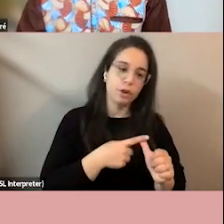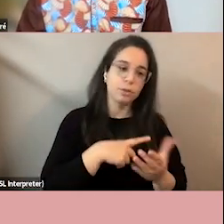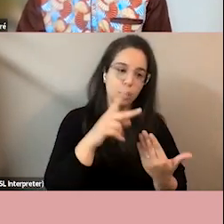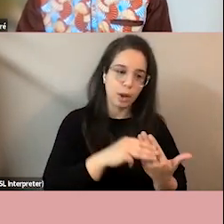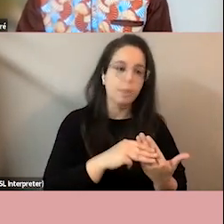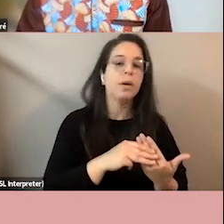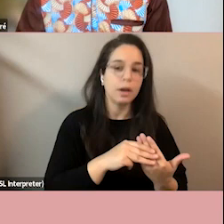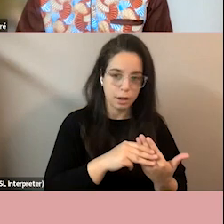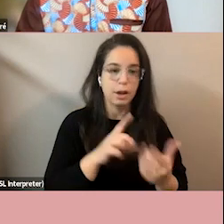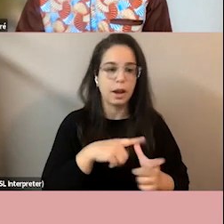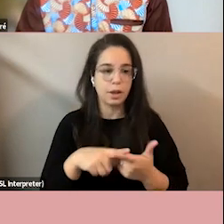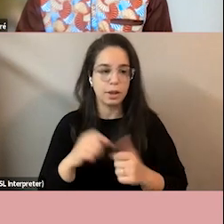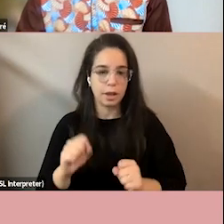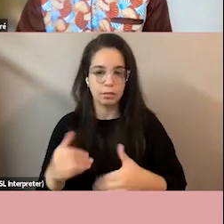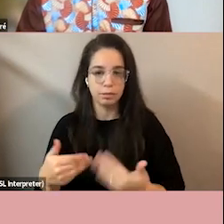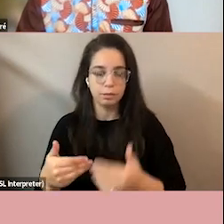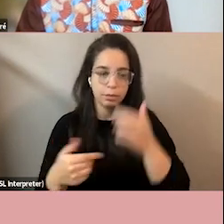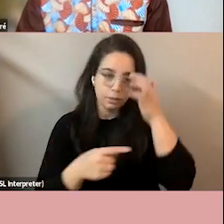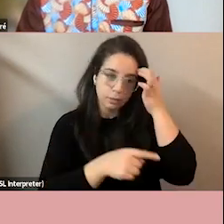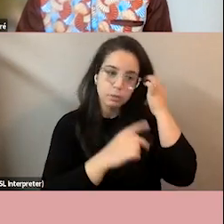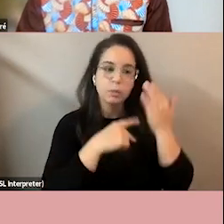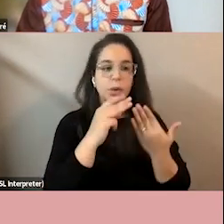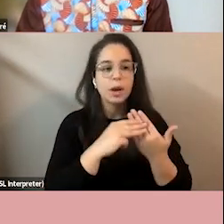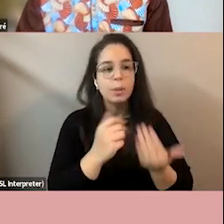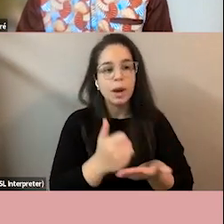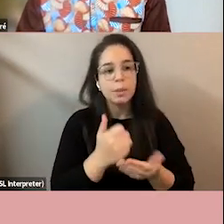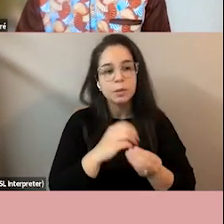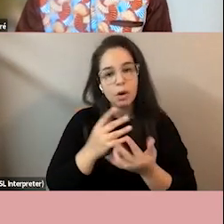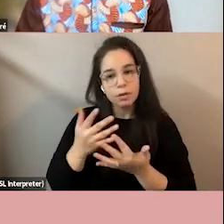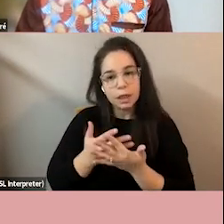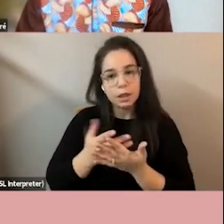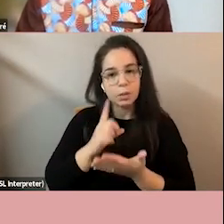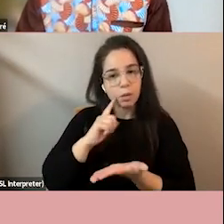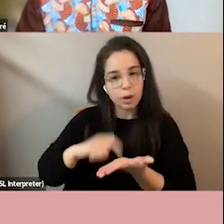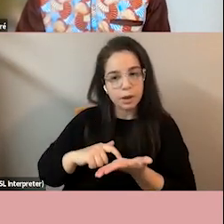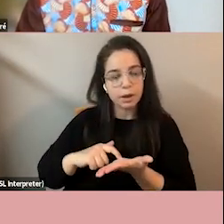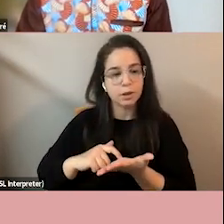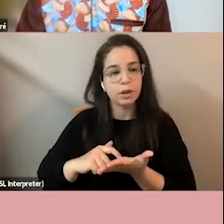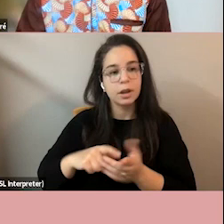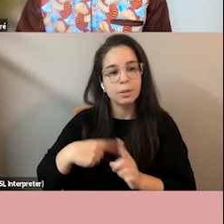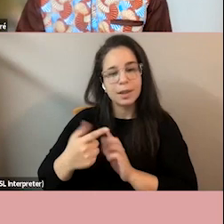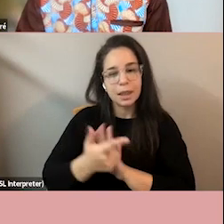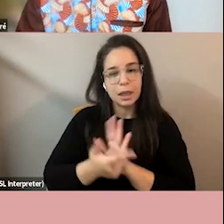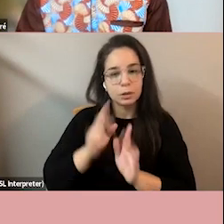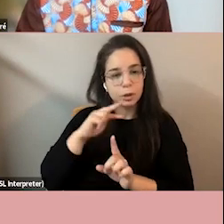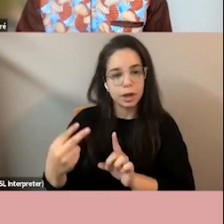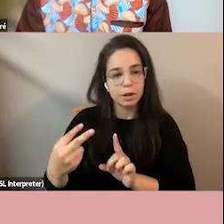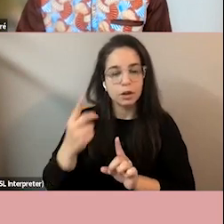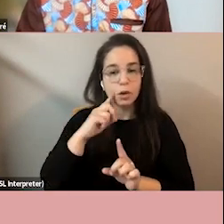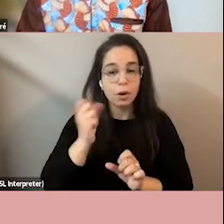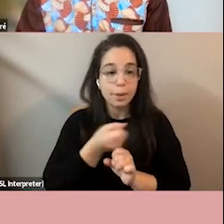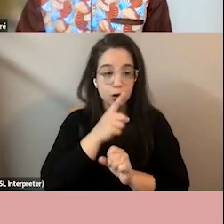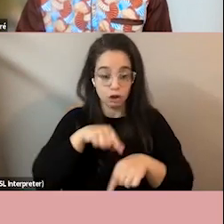extra set of eye and a legal perspective to ensuring that any attempts at preferential and limited